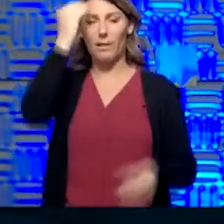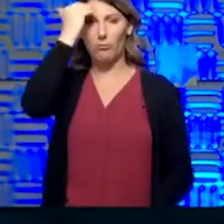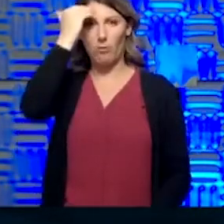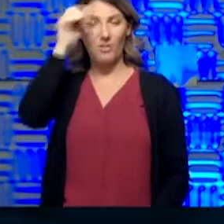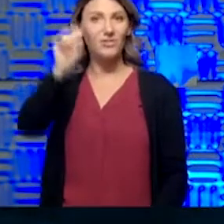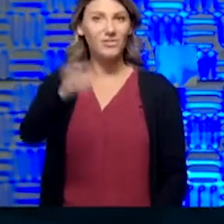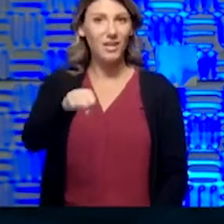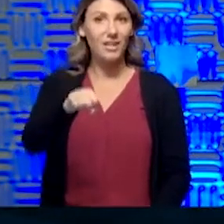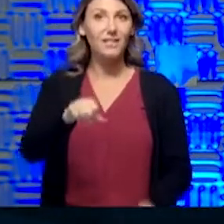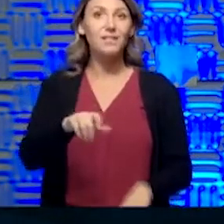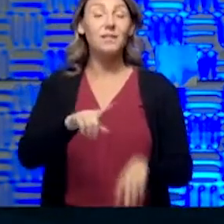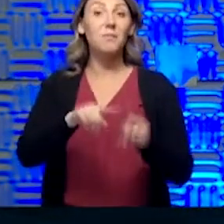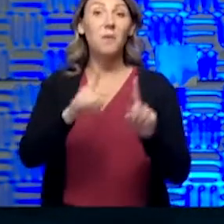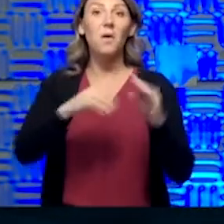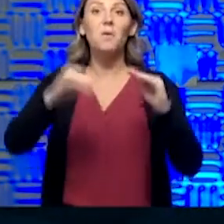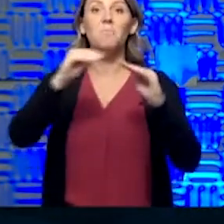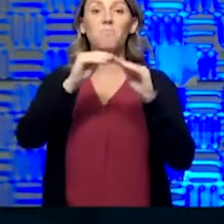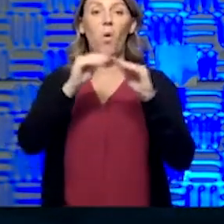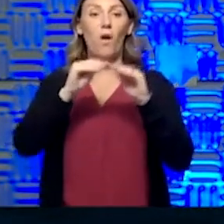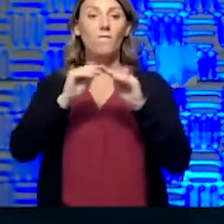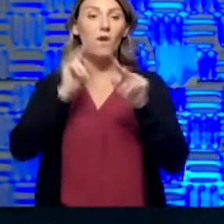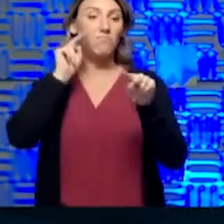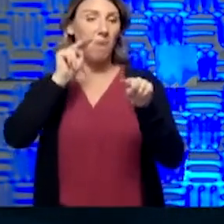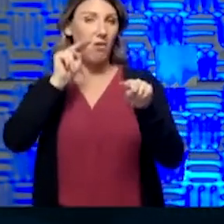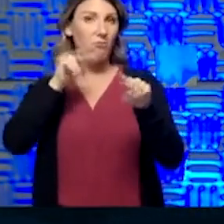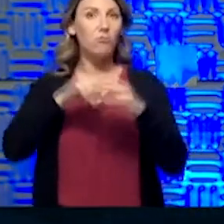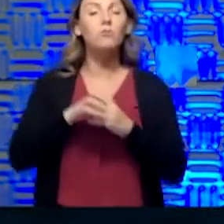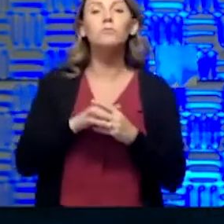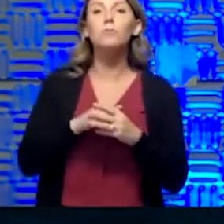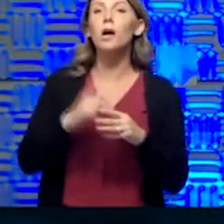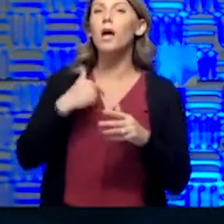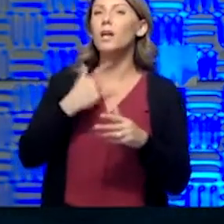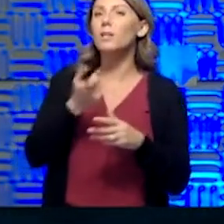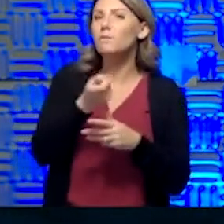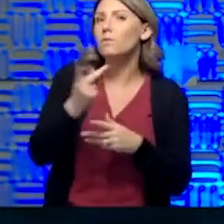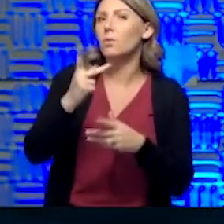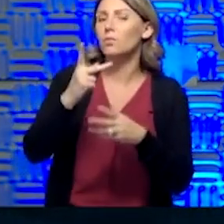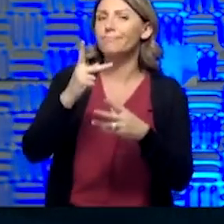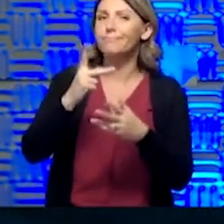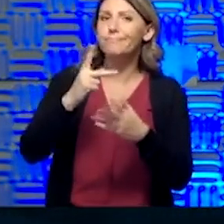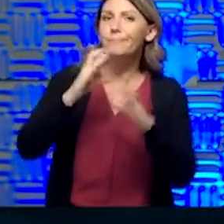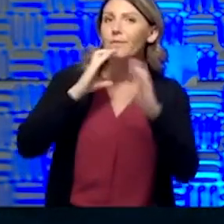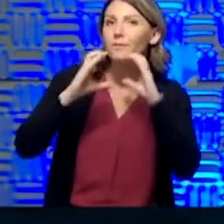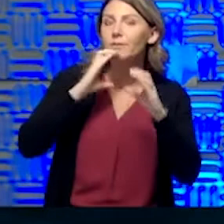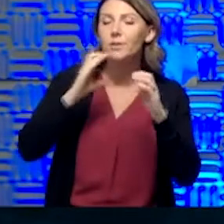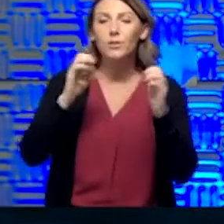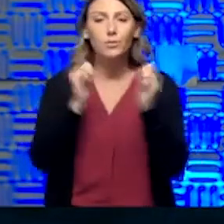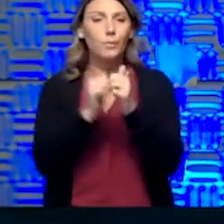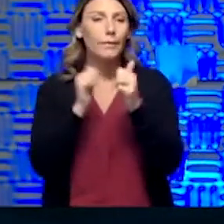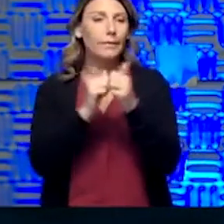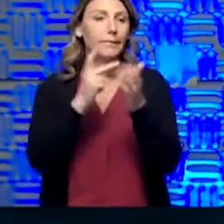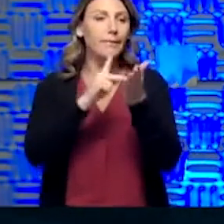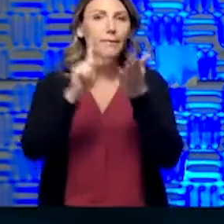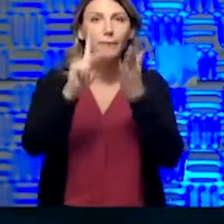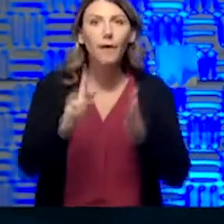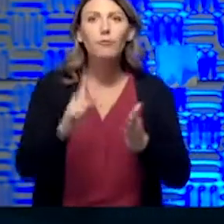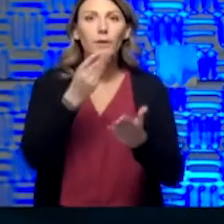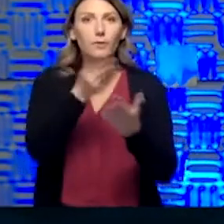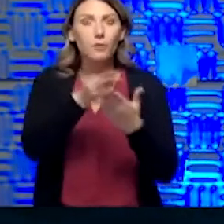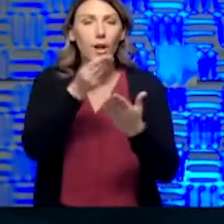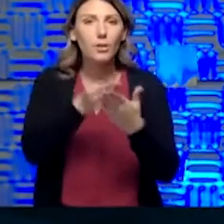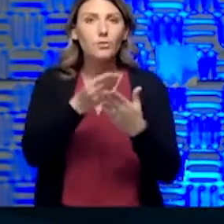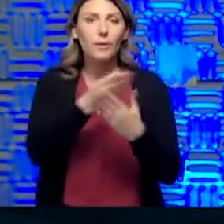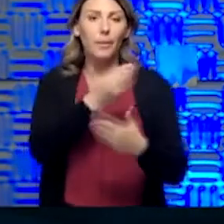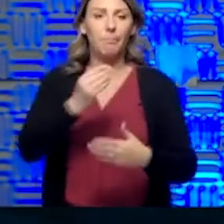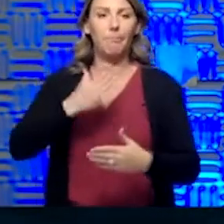greater oversight. I've had this conversation with a couple of my colleagues with the Secretary of the Treasury, and they